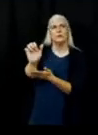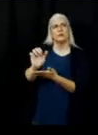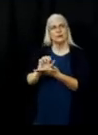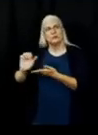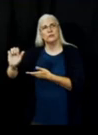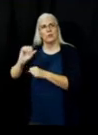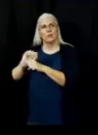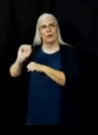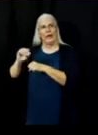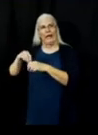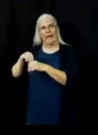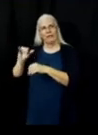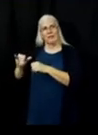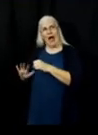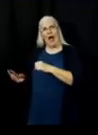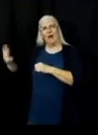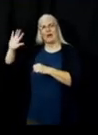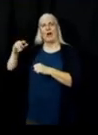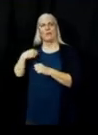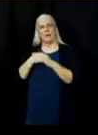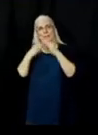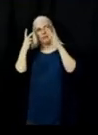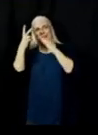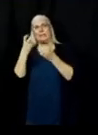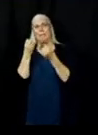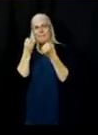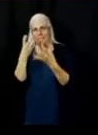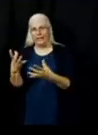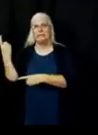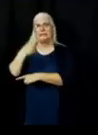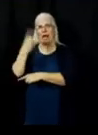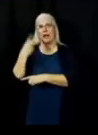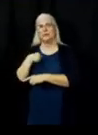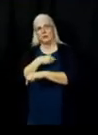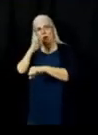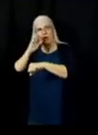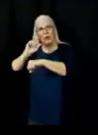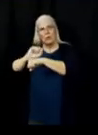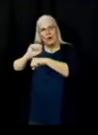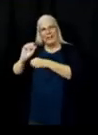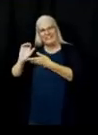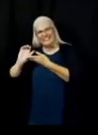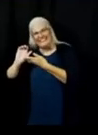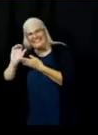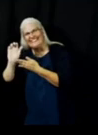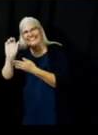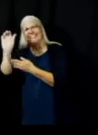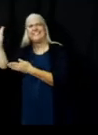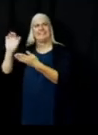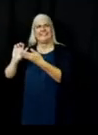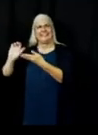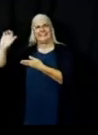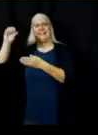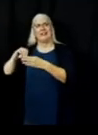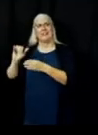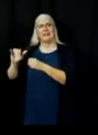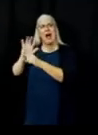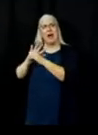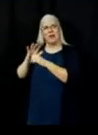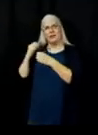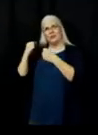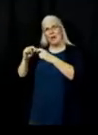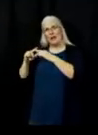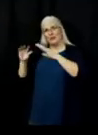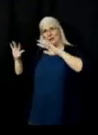a multi-day operation to slowly bring it from Butte Creek off of Cherry Hill and to slowly bring it when the conditions are